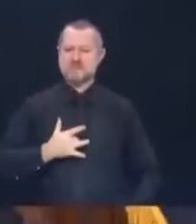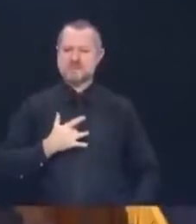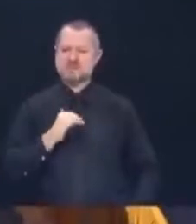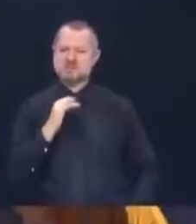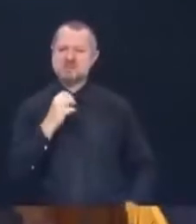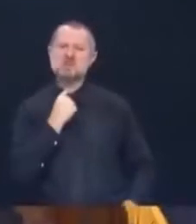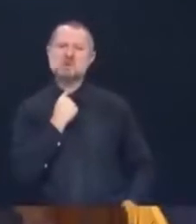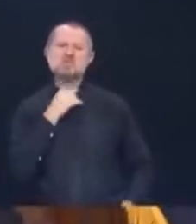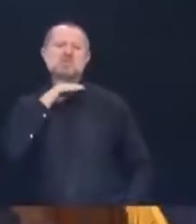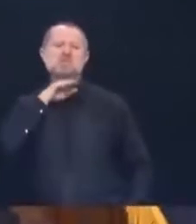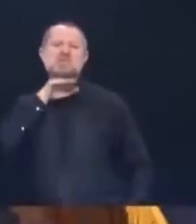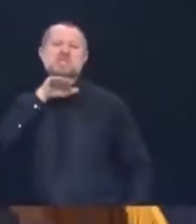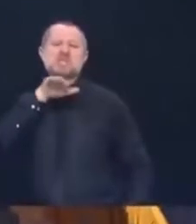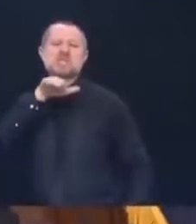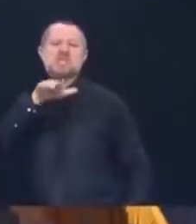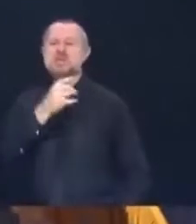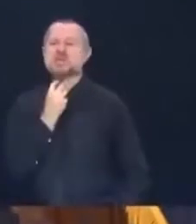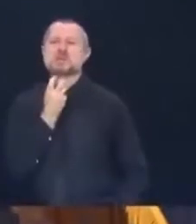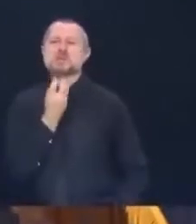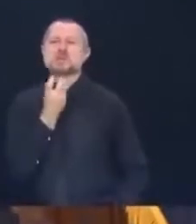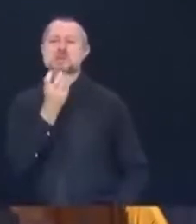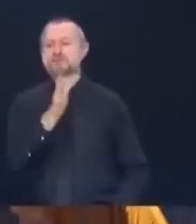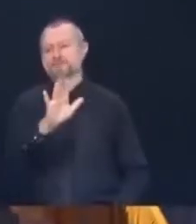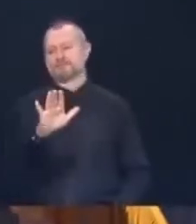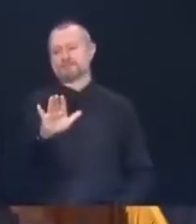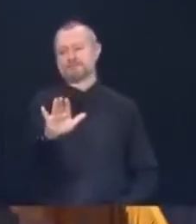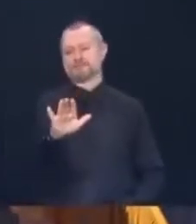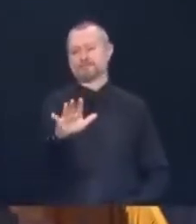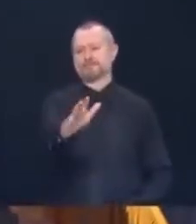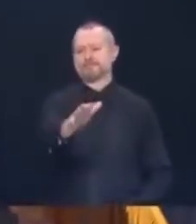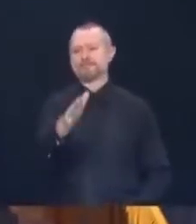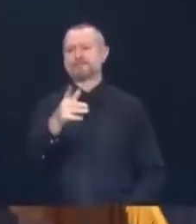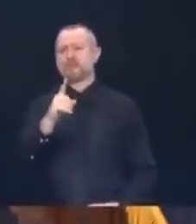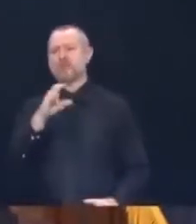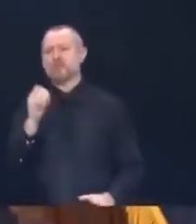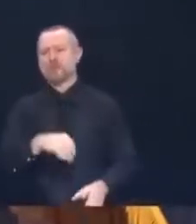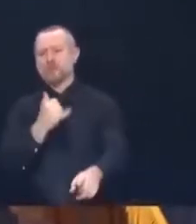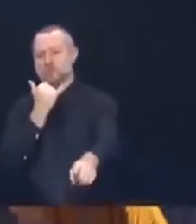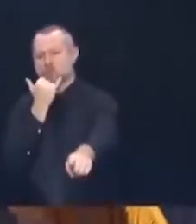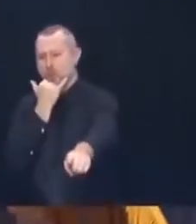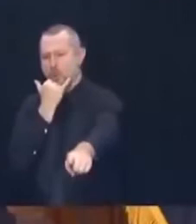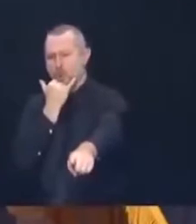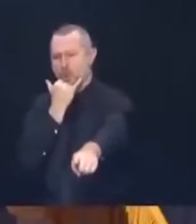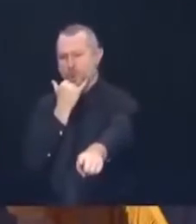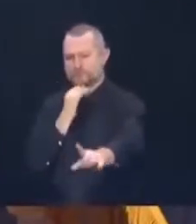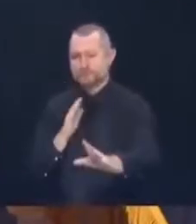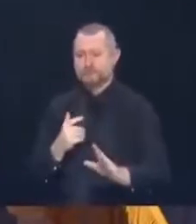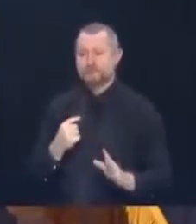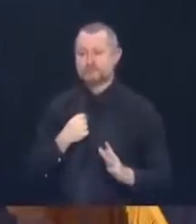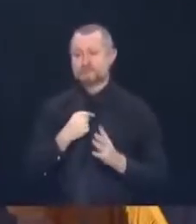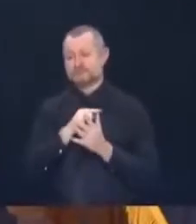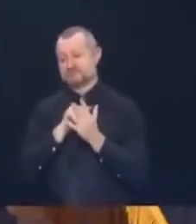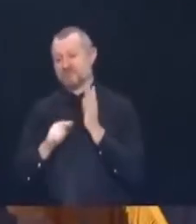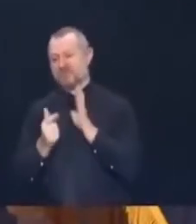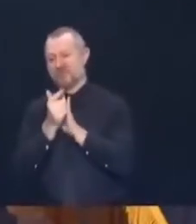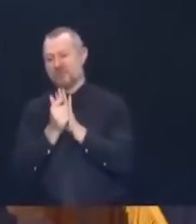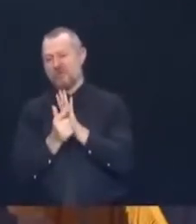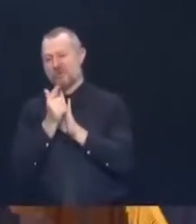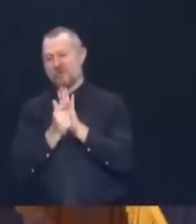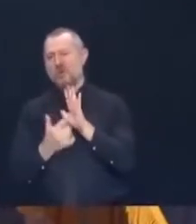Because you're 100% wrong. These laws have all been in effect for months.